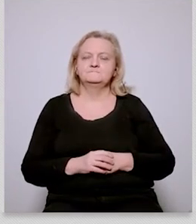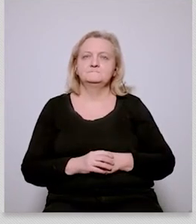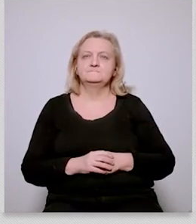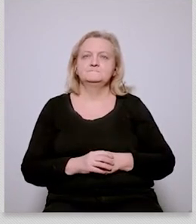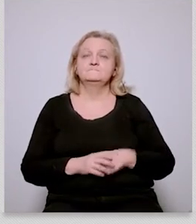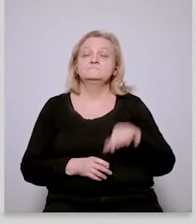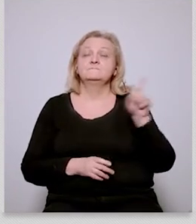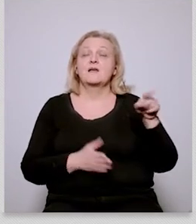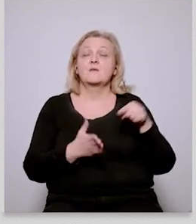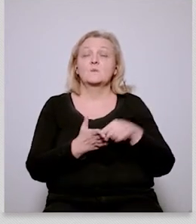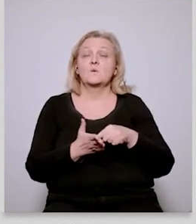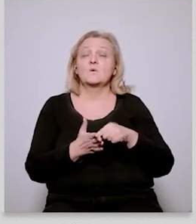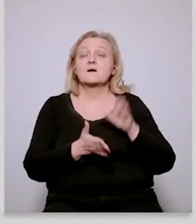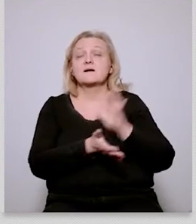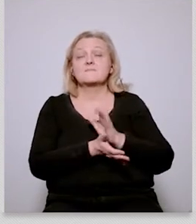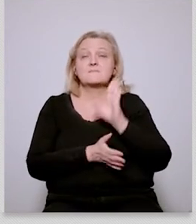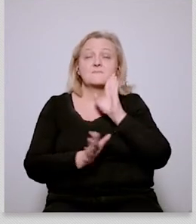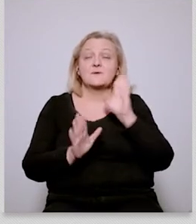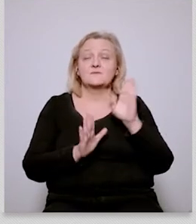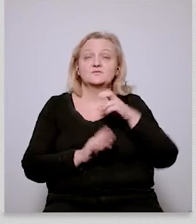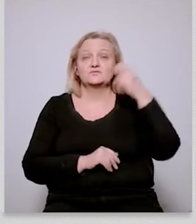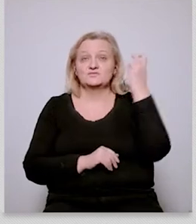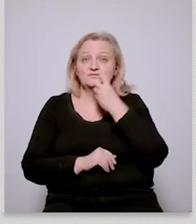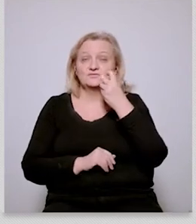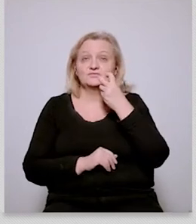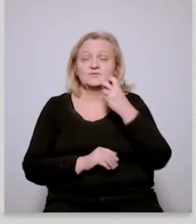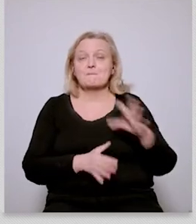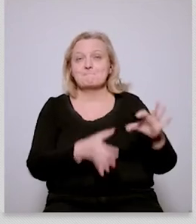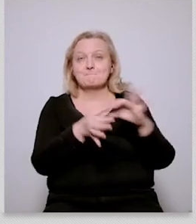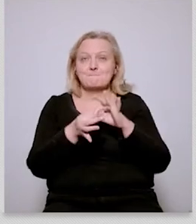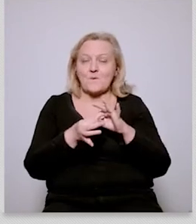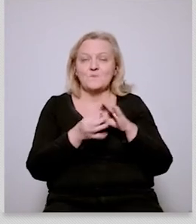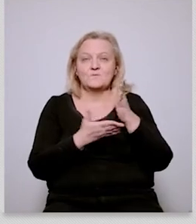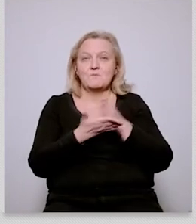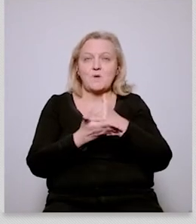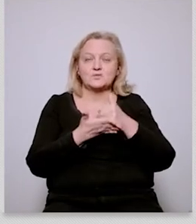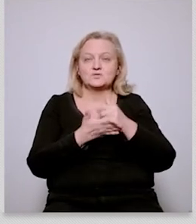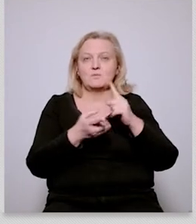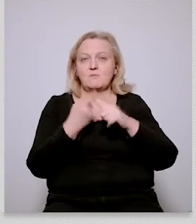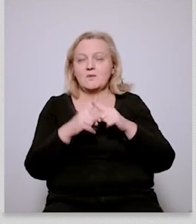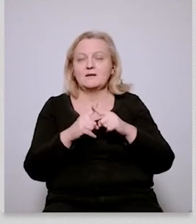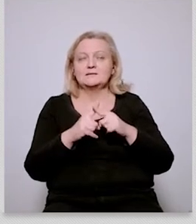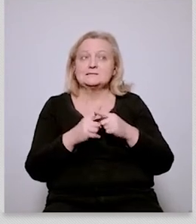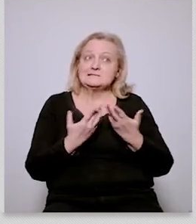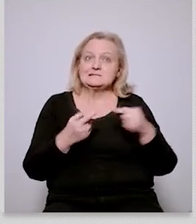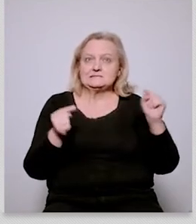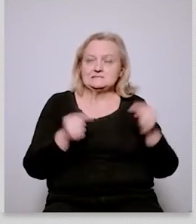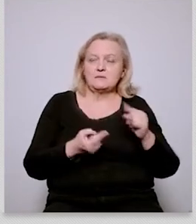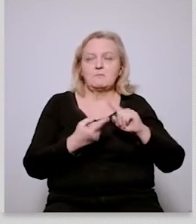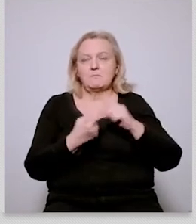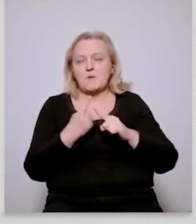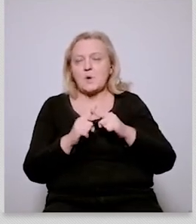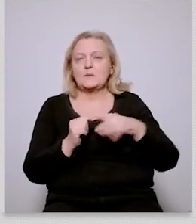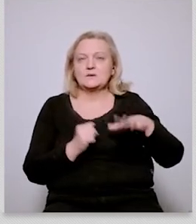uh combination of of of political divides and political tensions among the eu member states this is not not